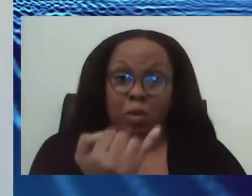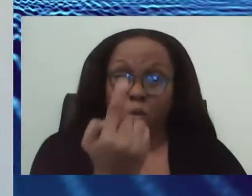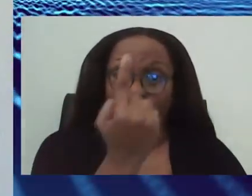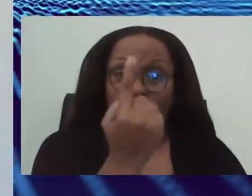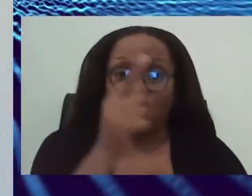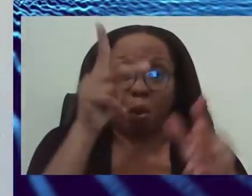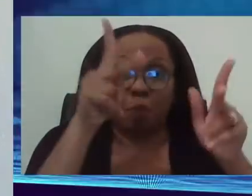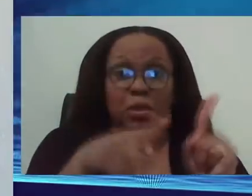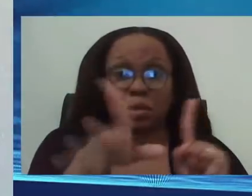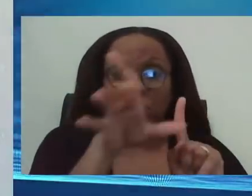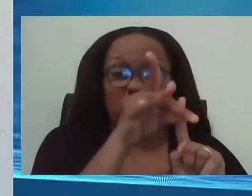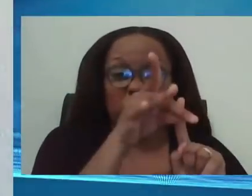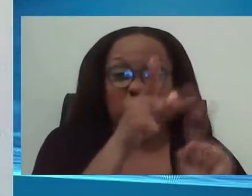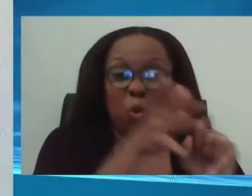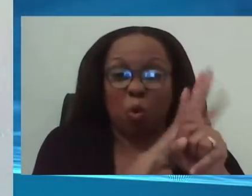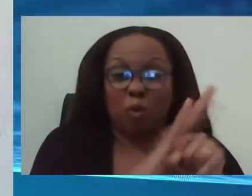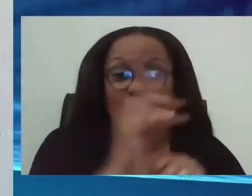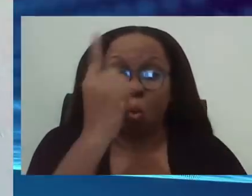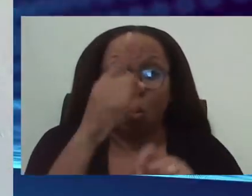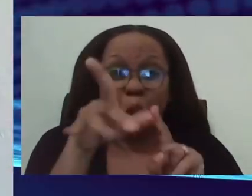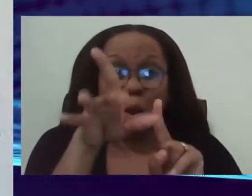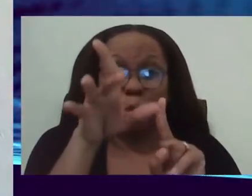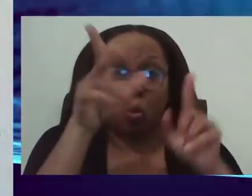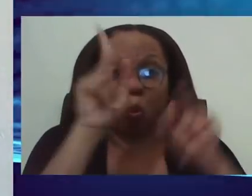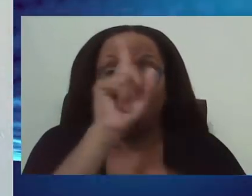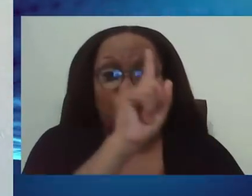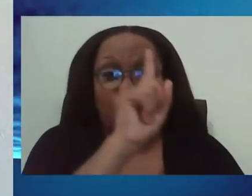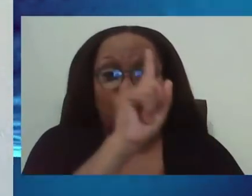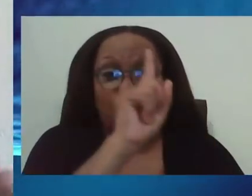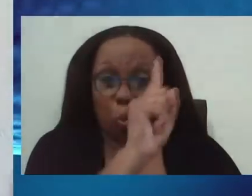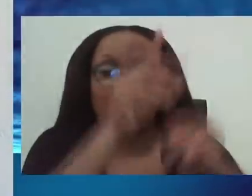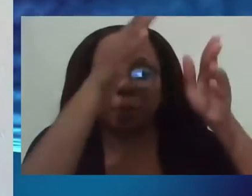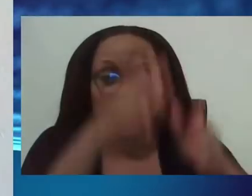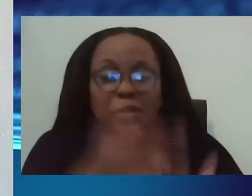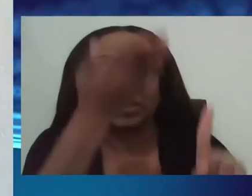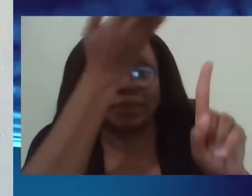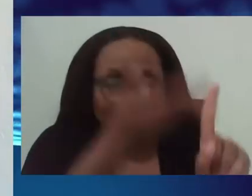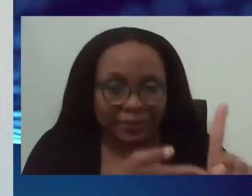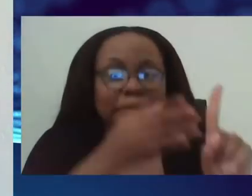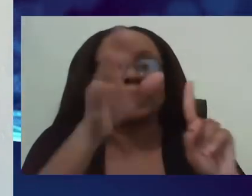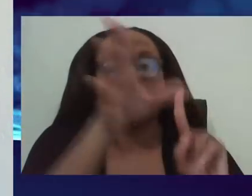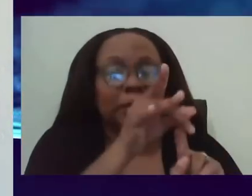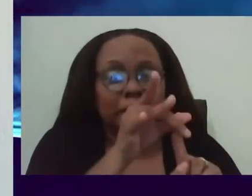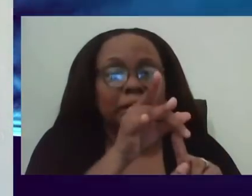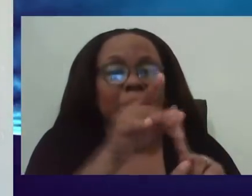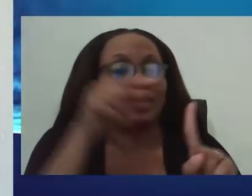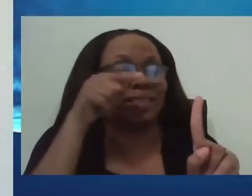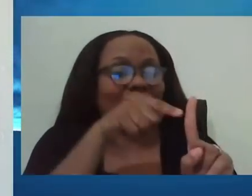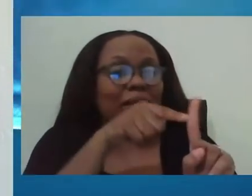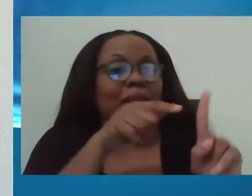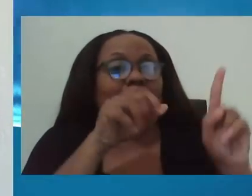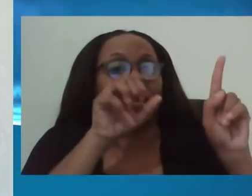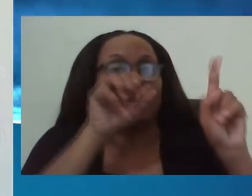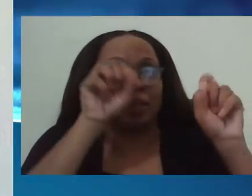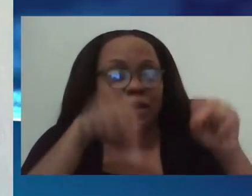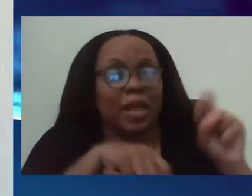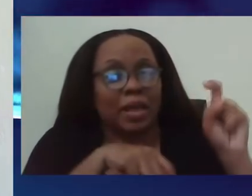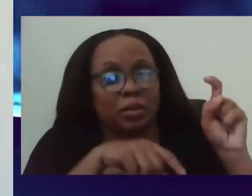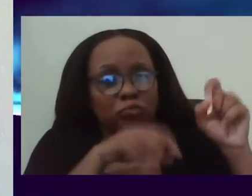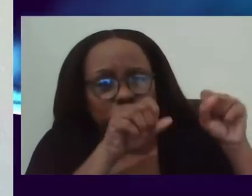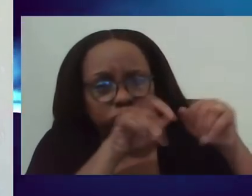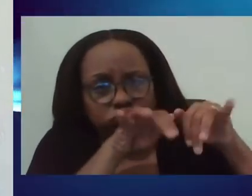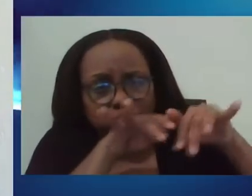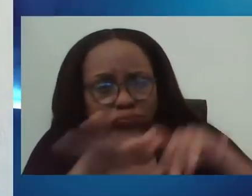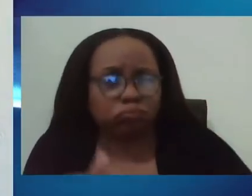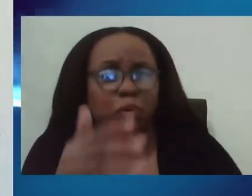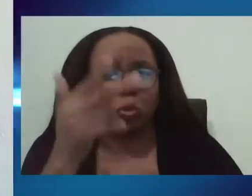because that's what alpha did, that, that varied. And then, but now we are dealing with Delta. So we say for every one reported case, we would